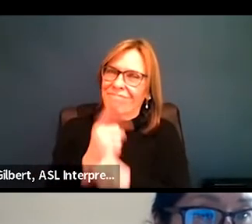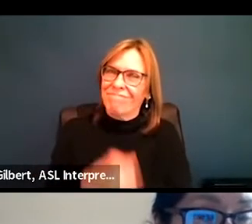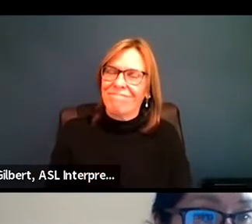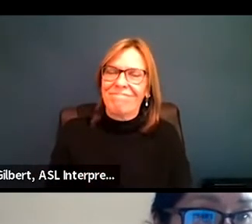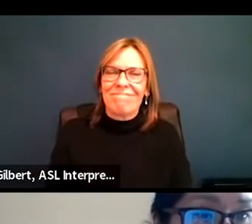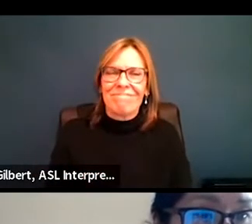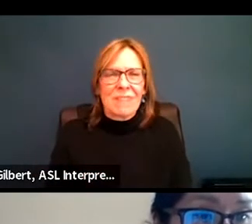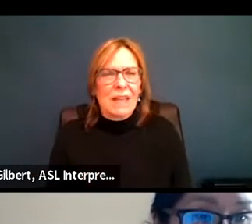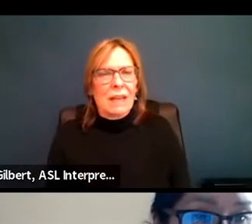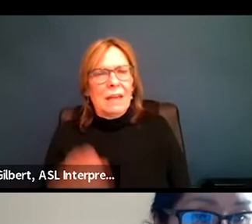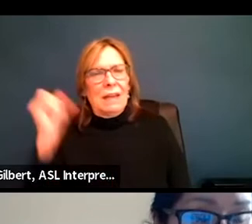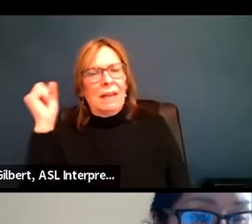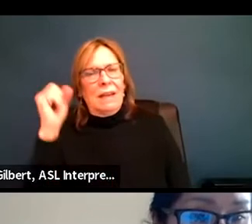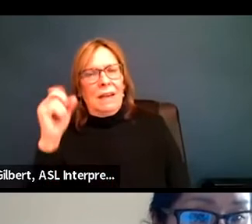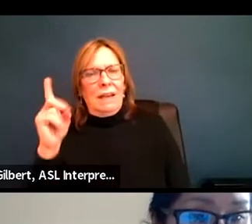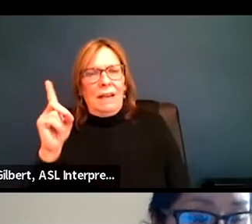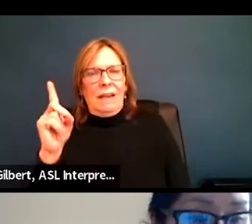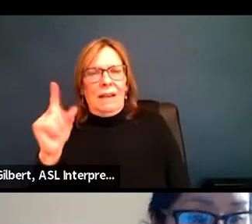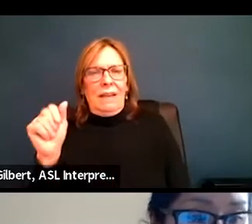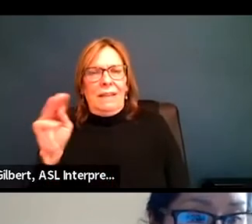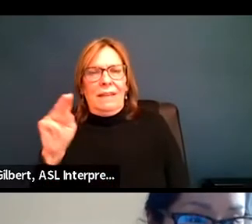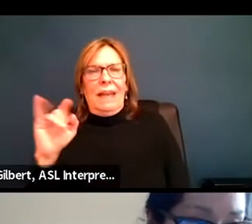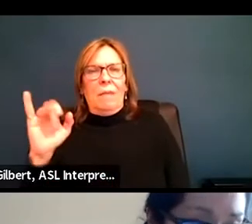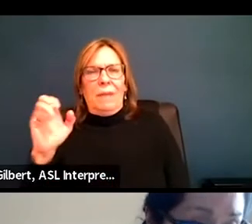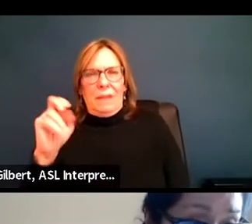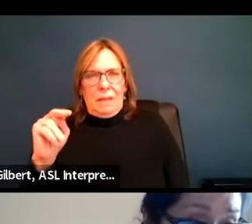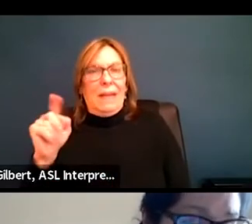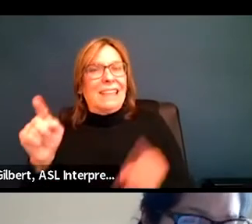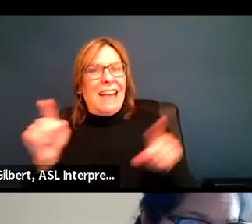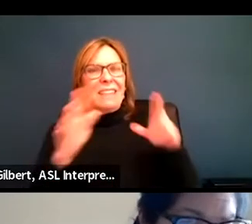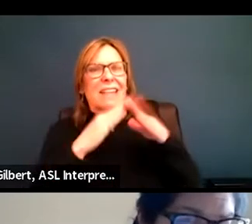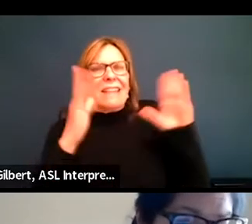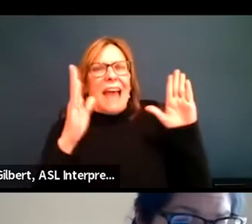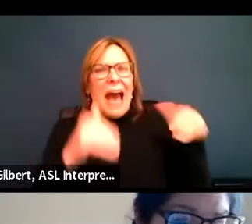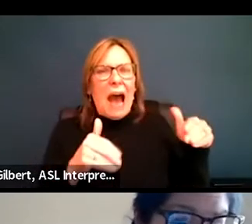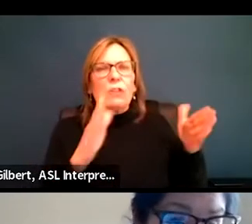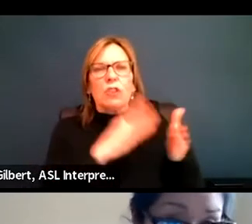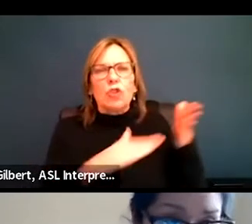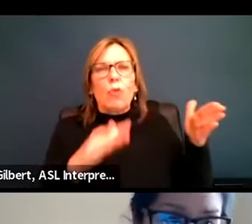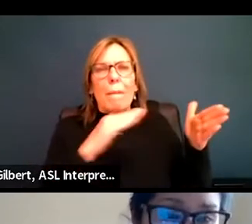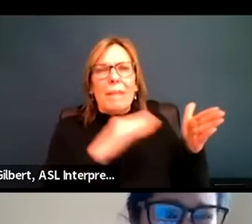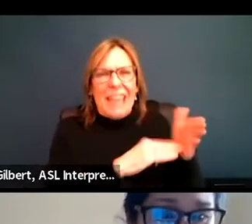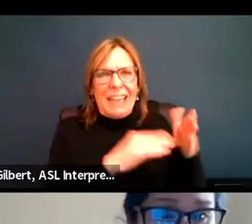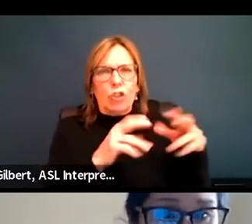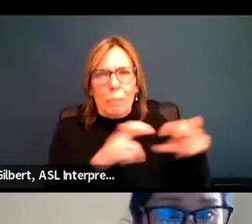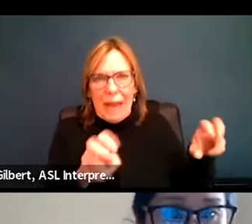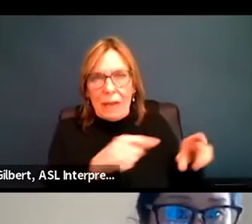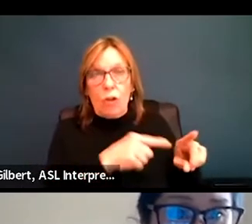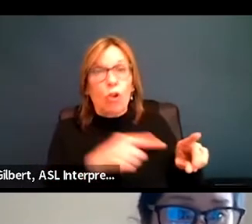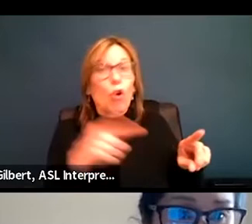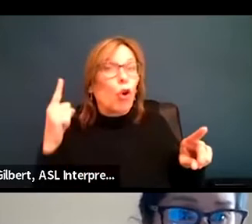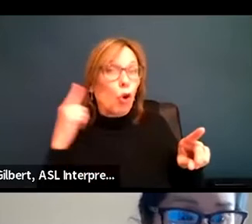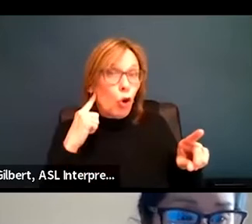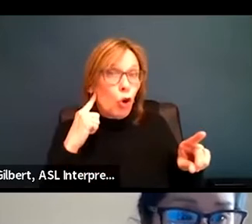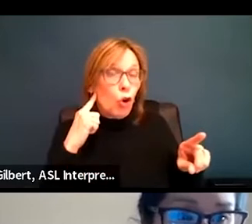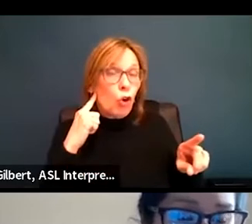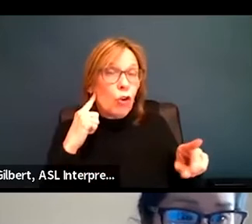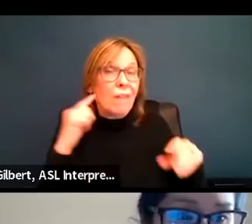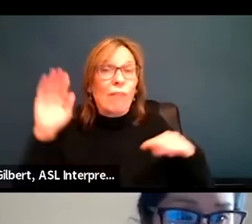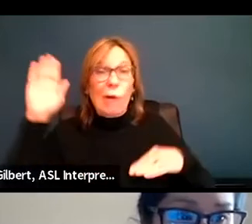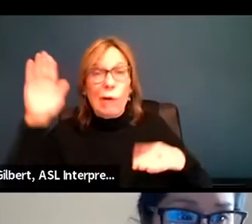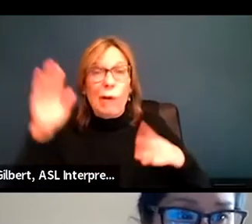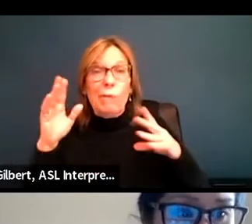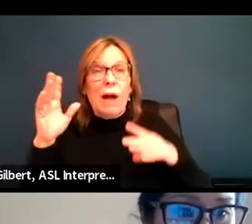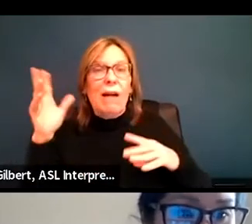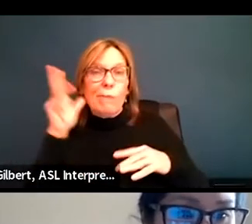Yeah. The, the house discrimination prevention panel heard similar testimony from, uh, advocates with